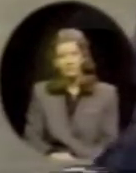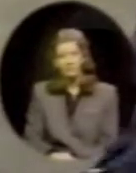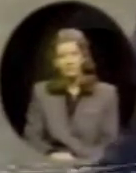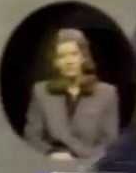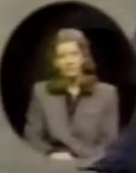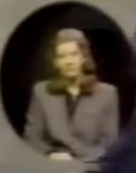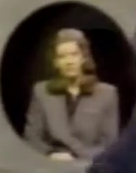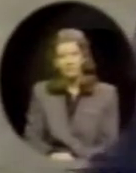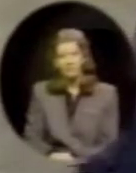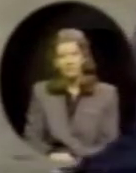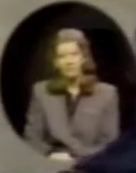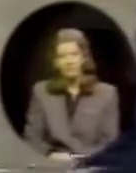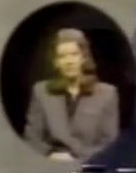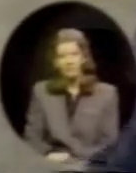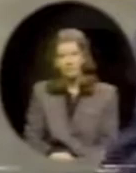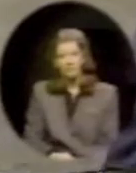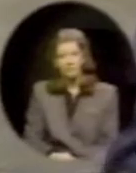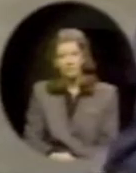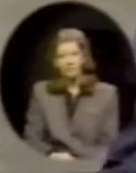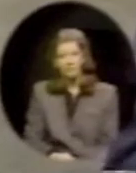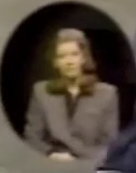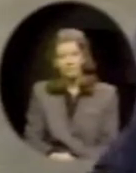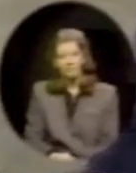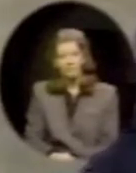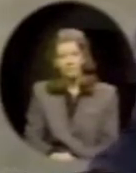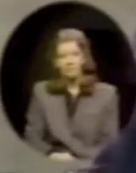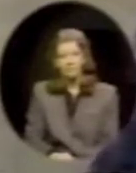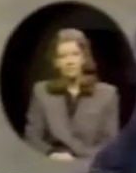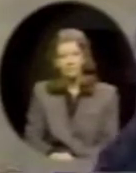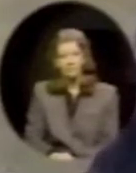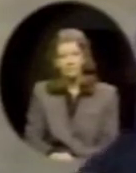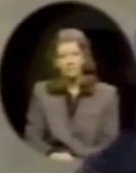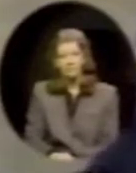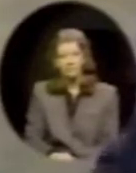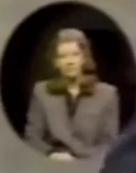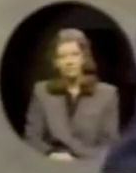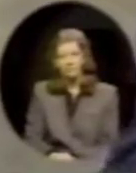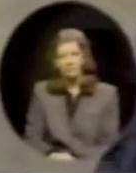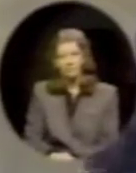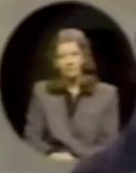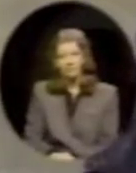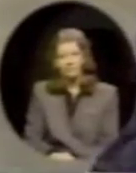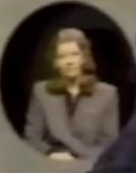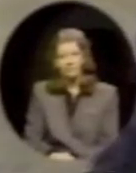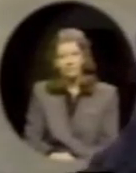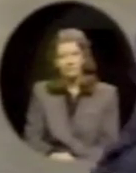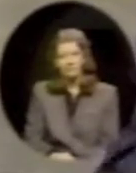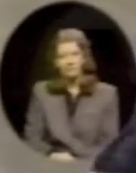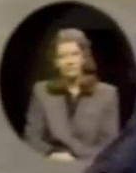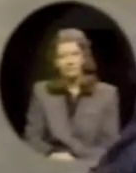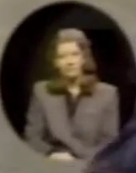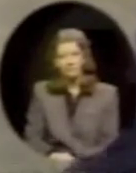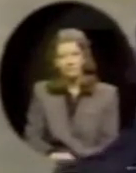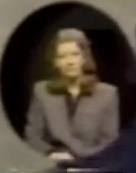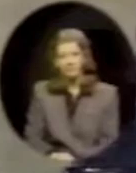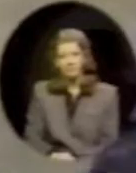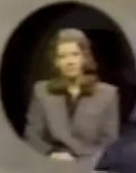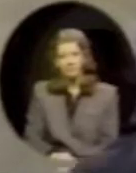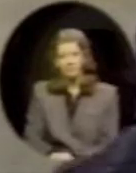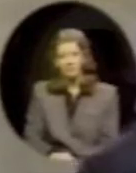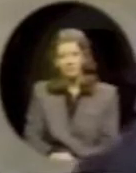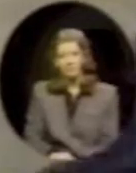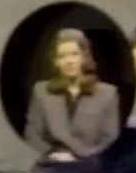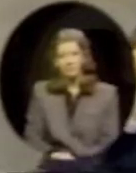That wouldn't be healthier in the best interest of the institution. The task force that was established will be made up of a majority of deaf